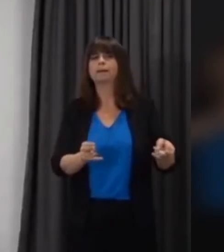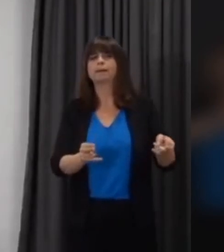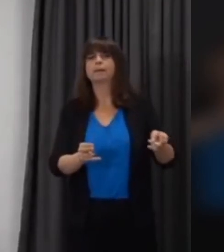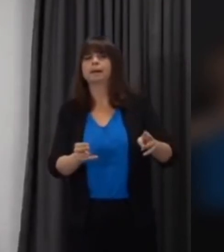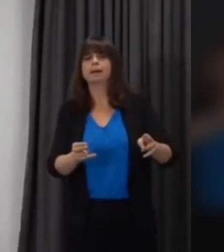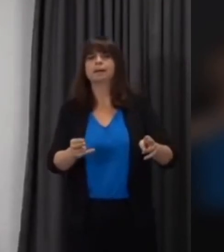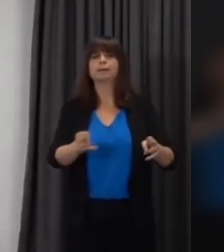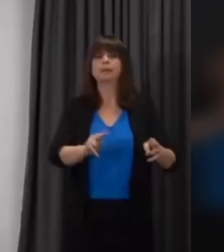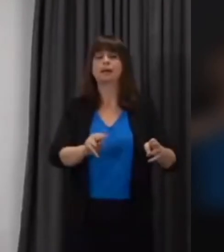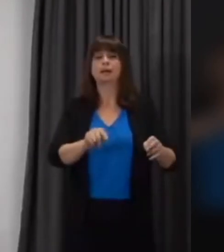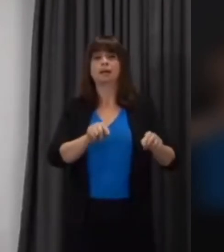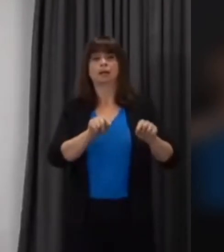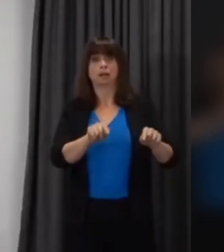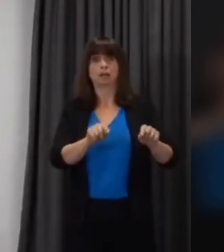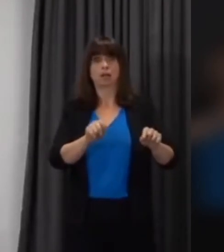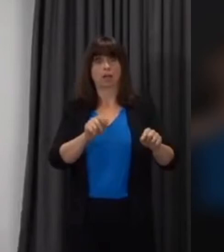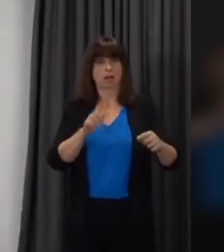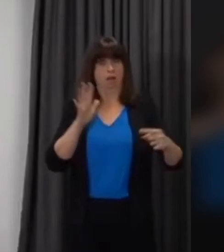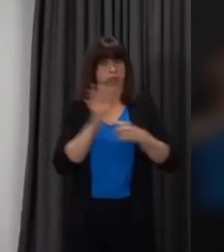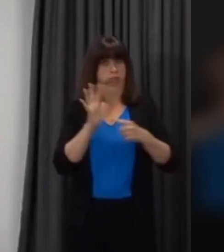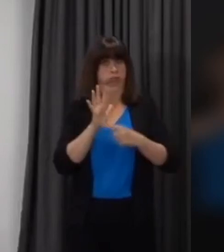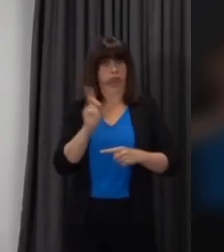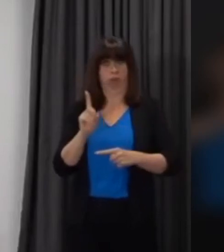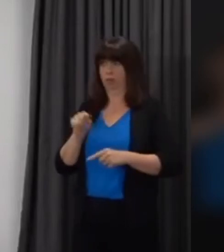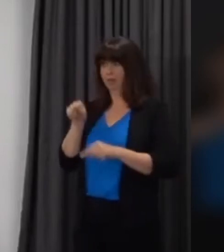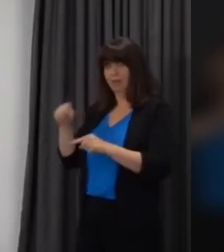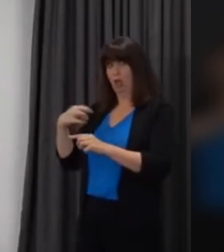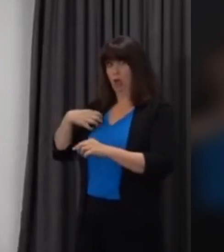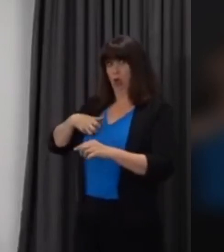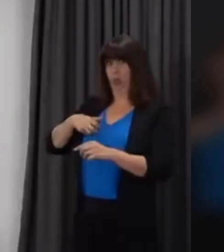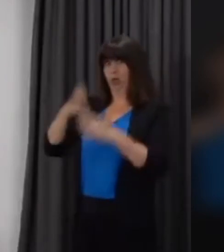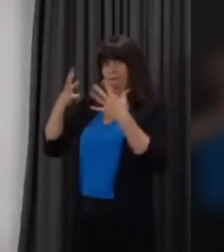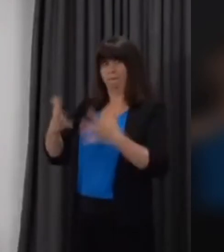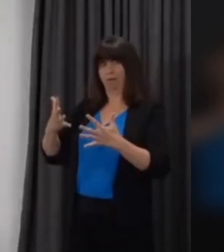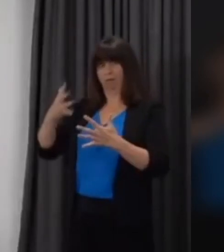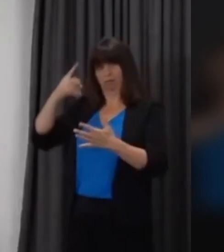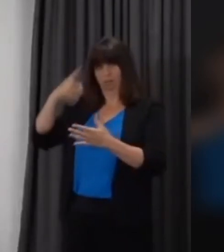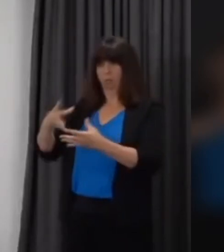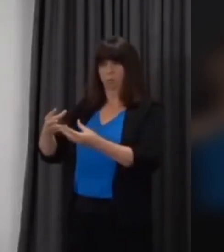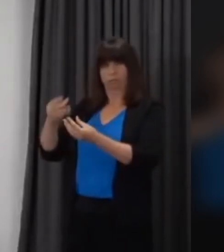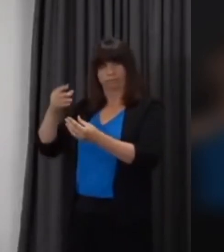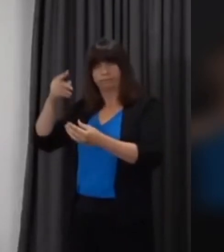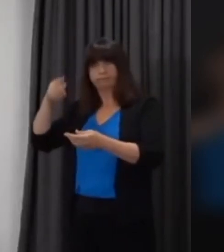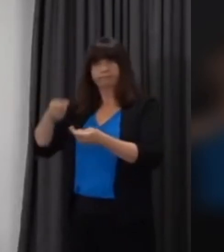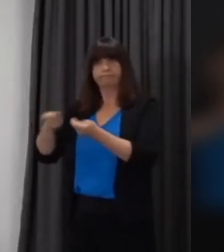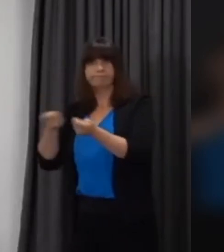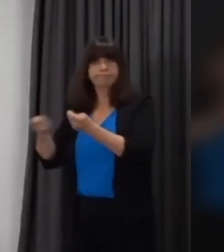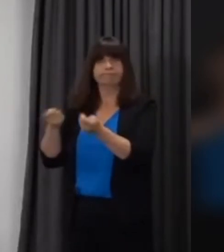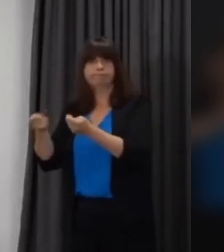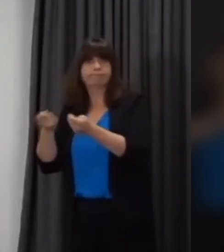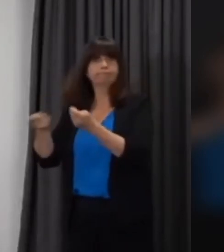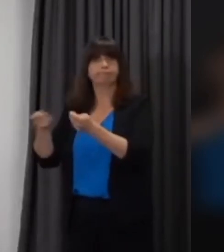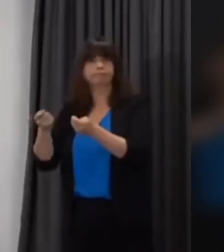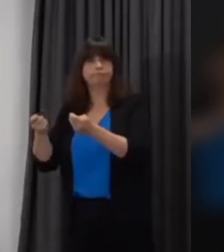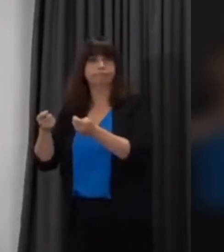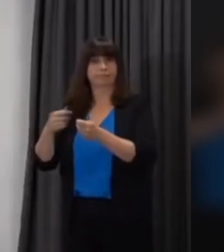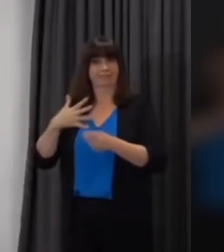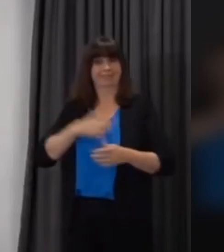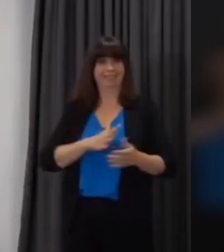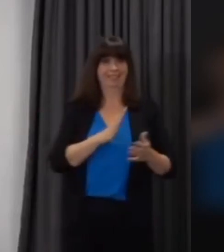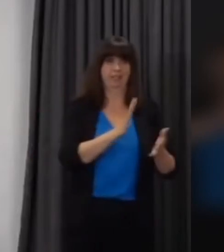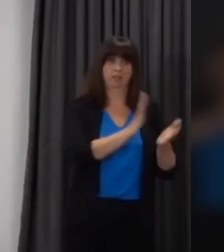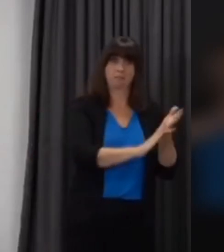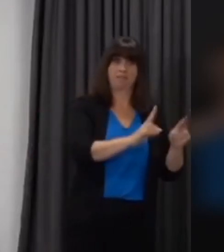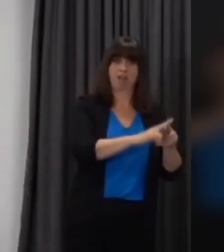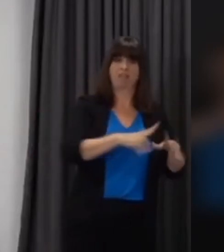the members of those unions will be the people that have to operationalize that decision and therefore we need to build confidence amongst parents